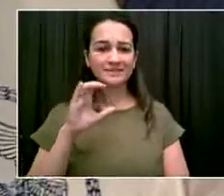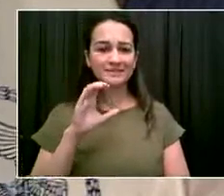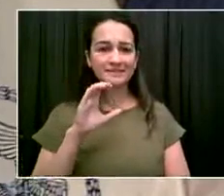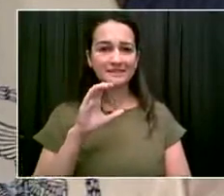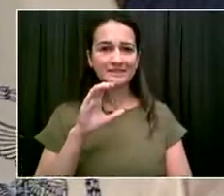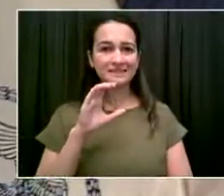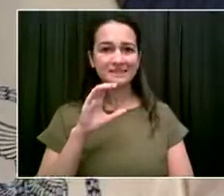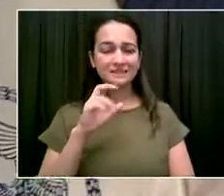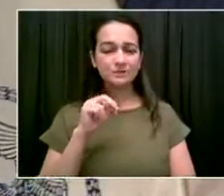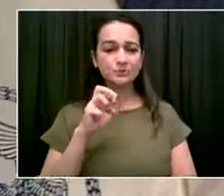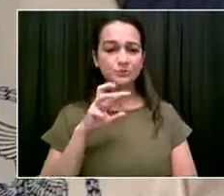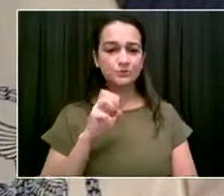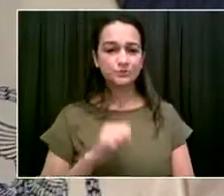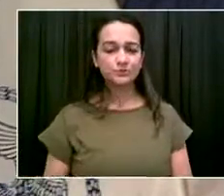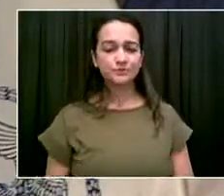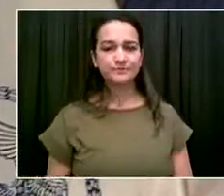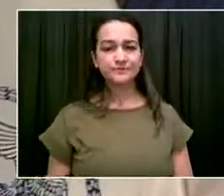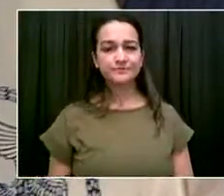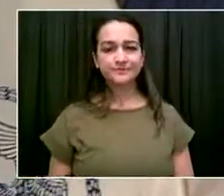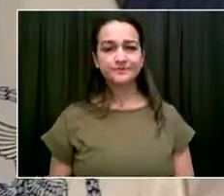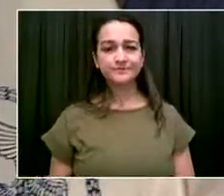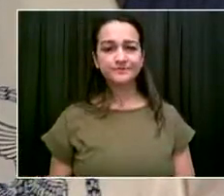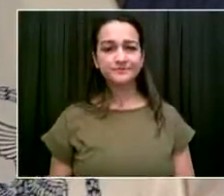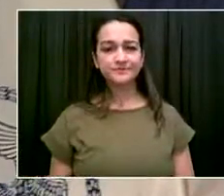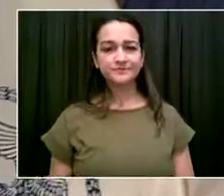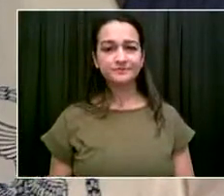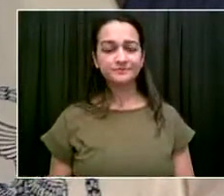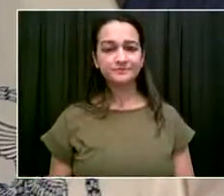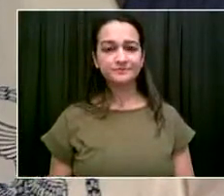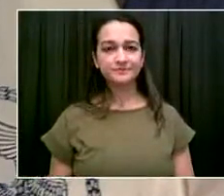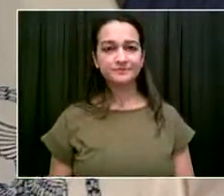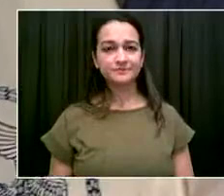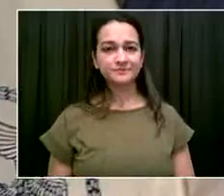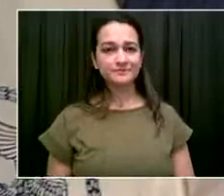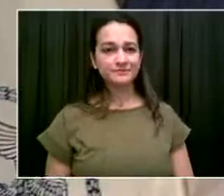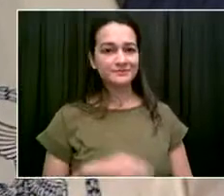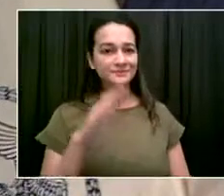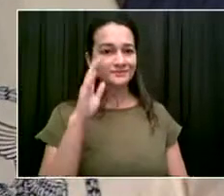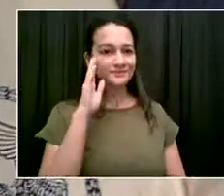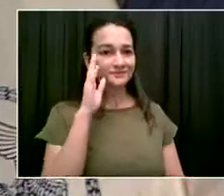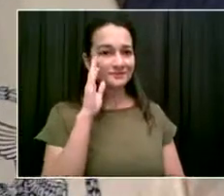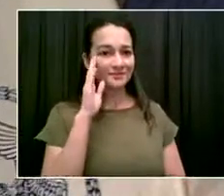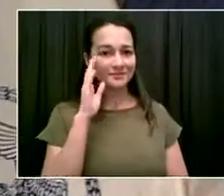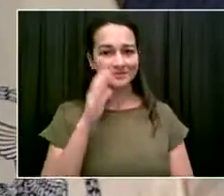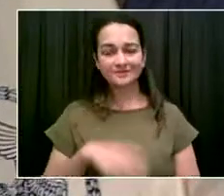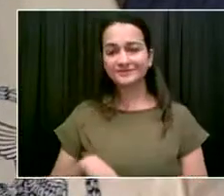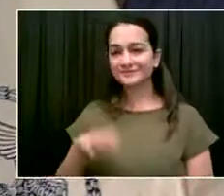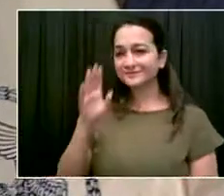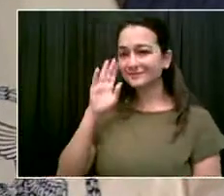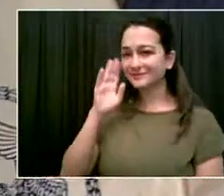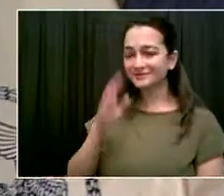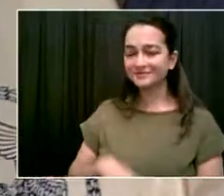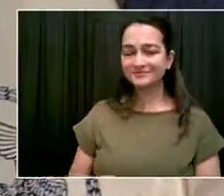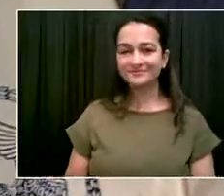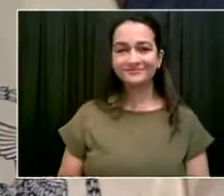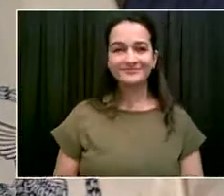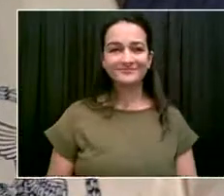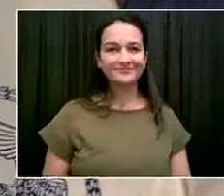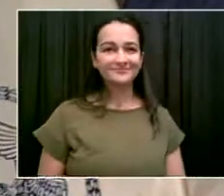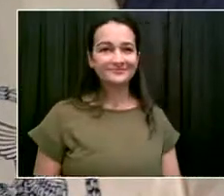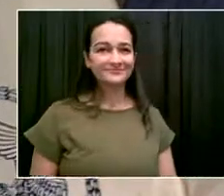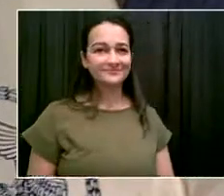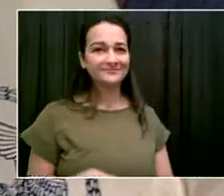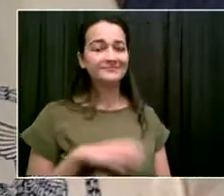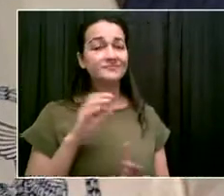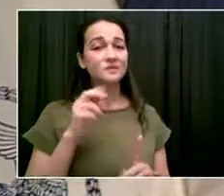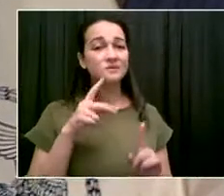Hi, Mr. Mayor. Hey, Sophia. How are you doing? I'm good. I'm good. So the governor held his press conference this afternoon